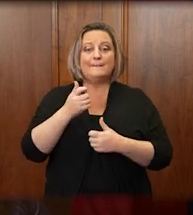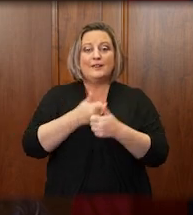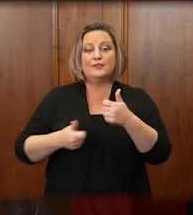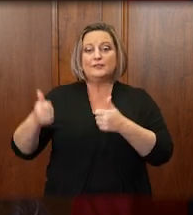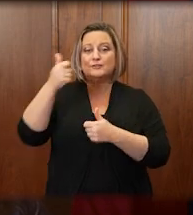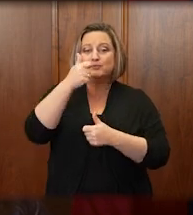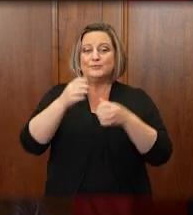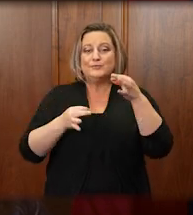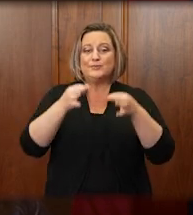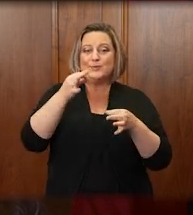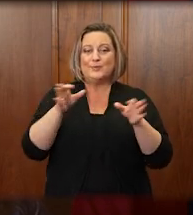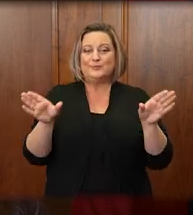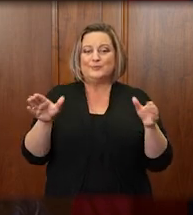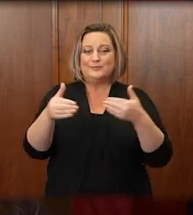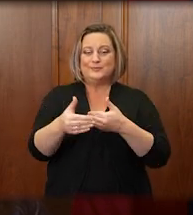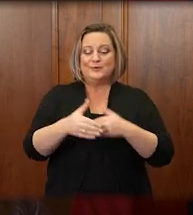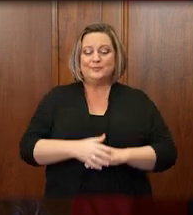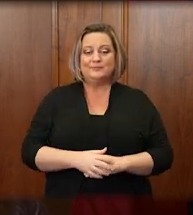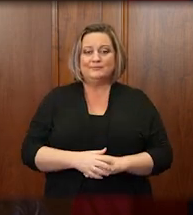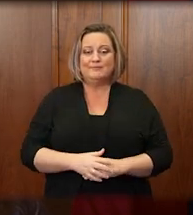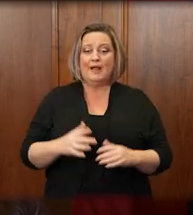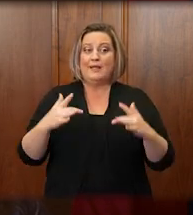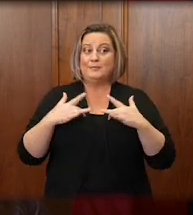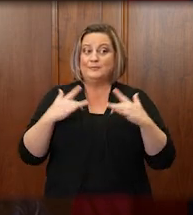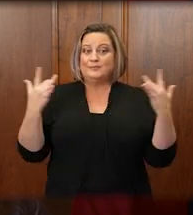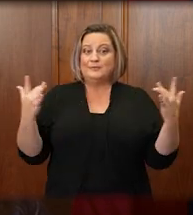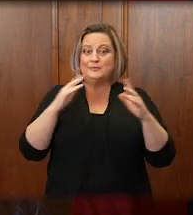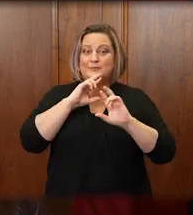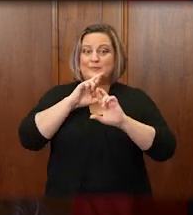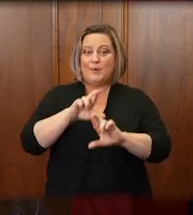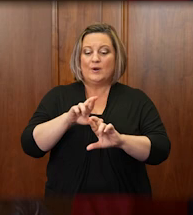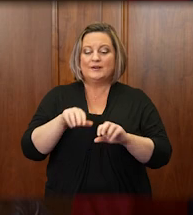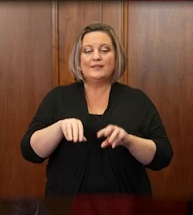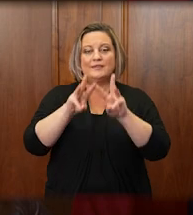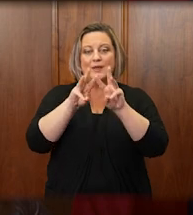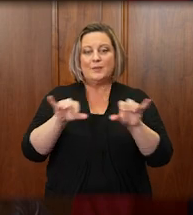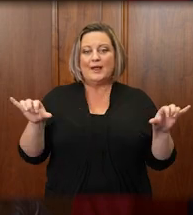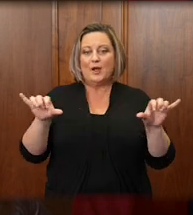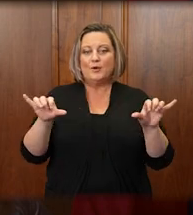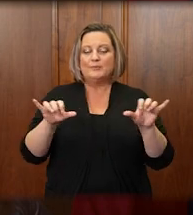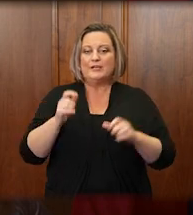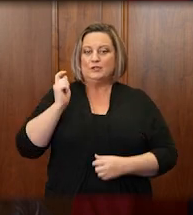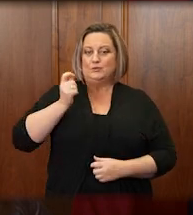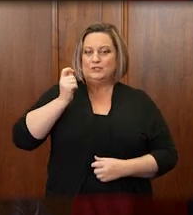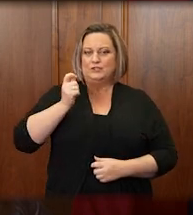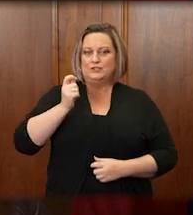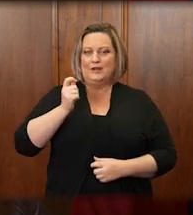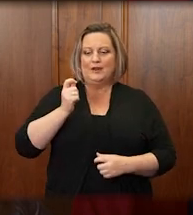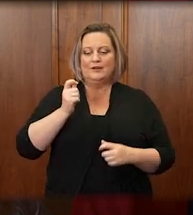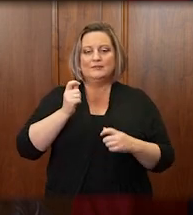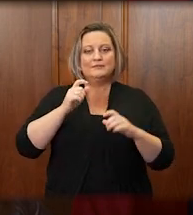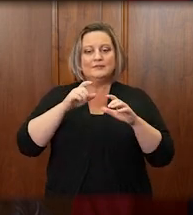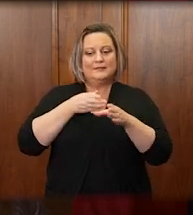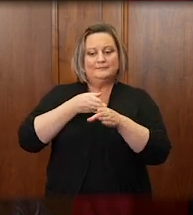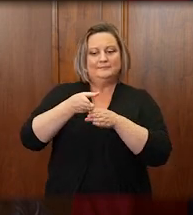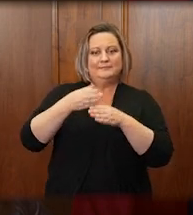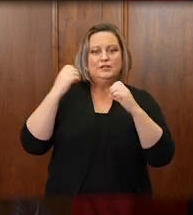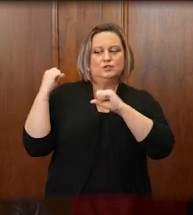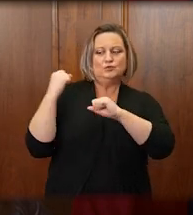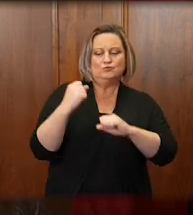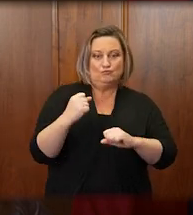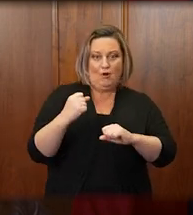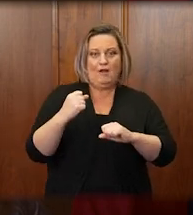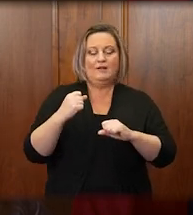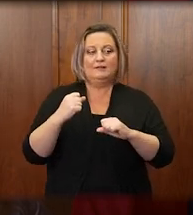I am delighted to be able to report to you that the Wyoming judiciary is strong and healthy, despite the greatest